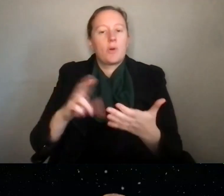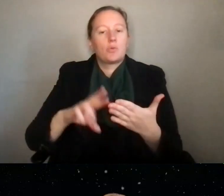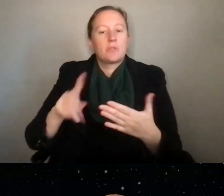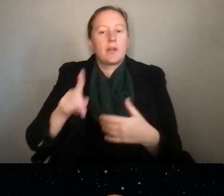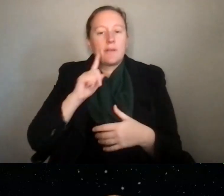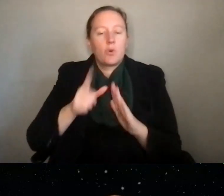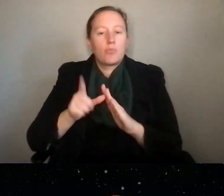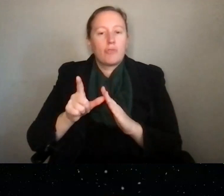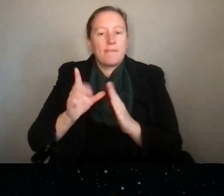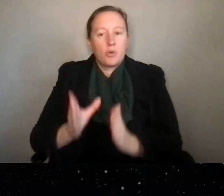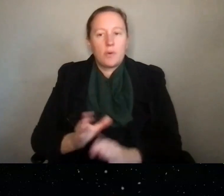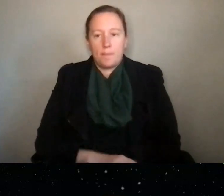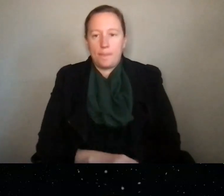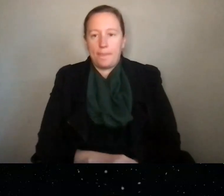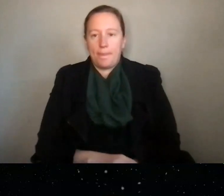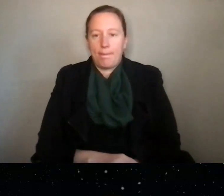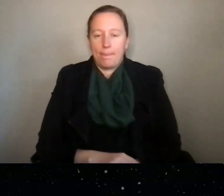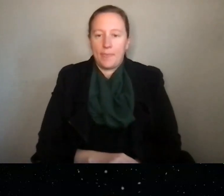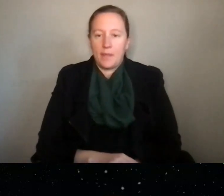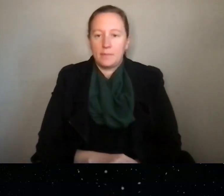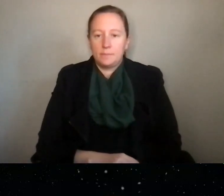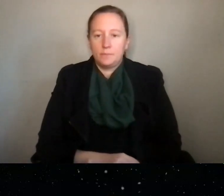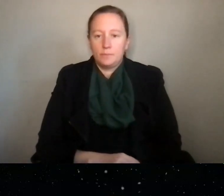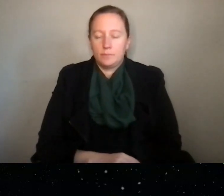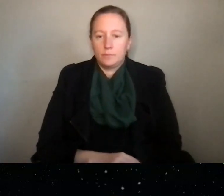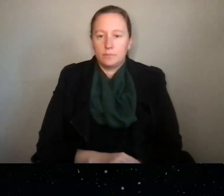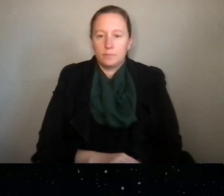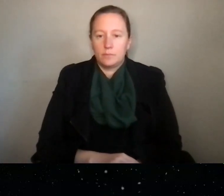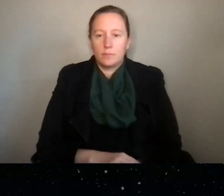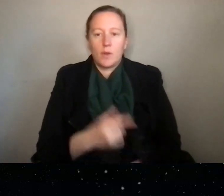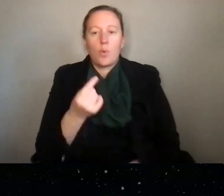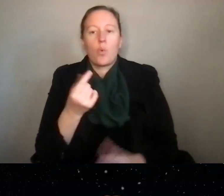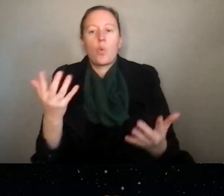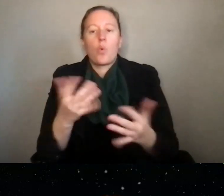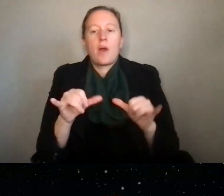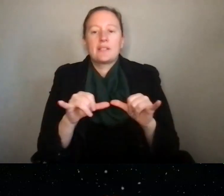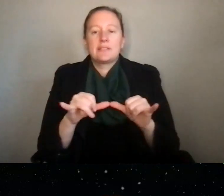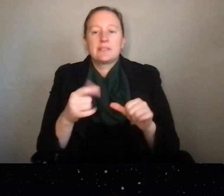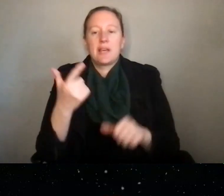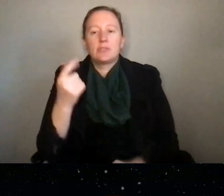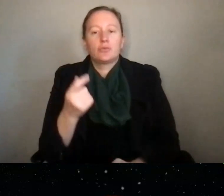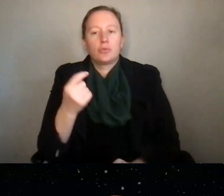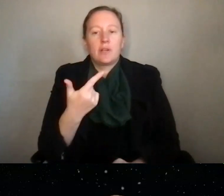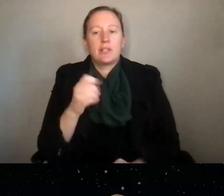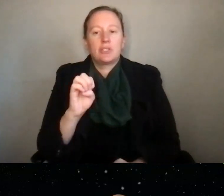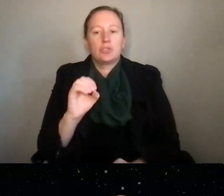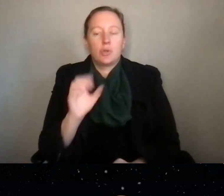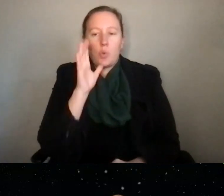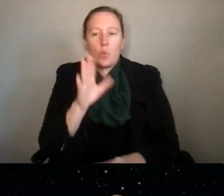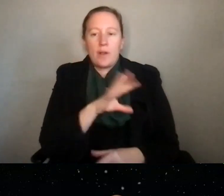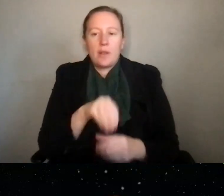Okay, great. So the next question we have, what size grant does GEO expect to include